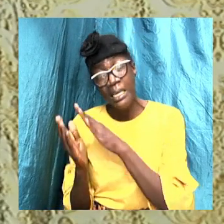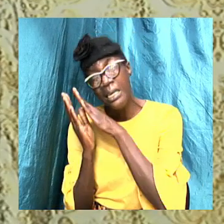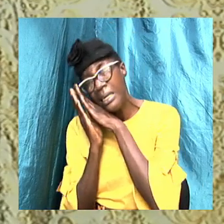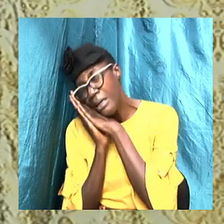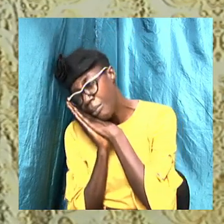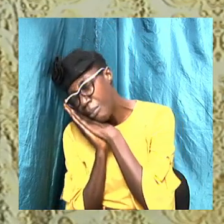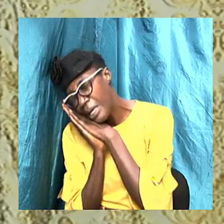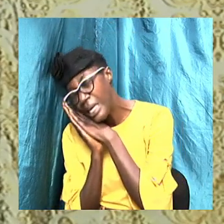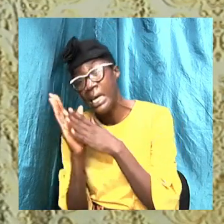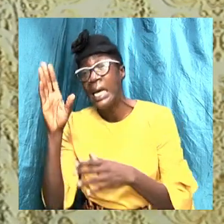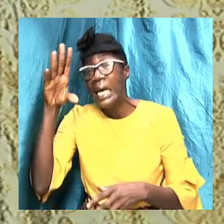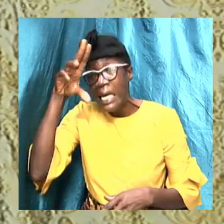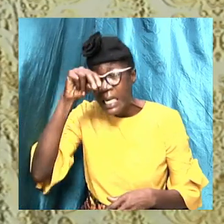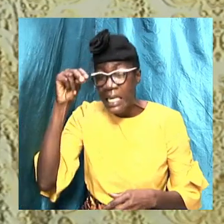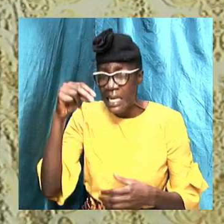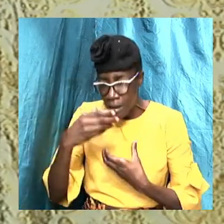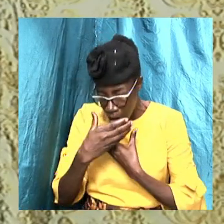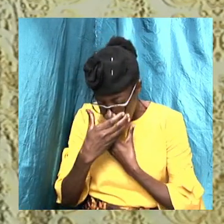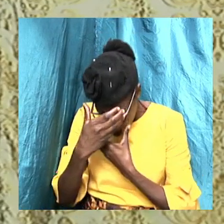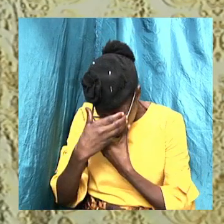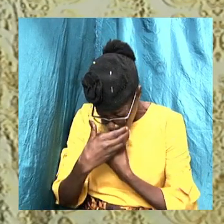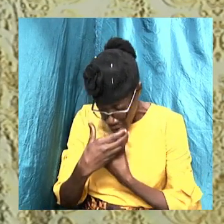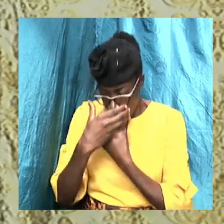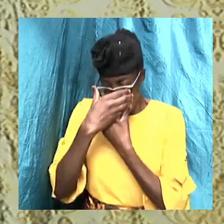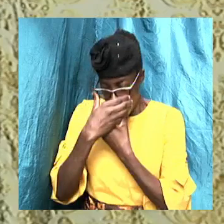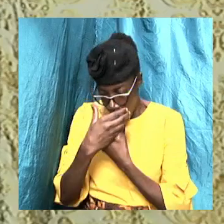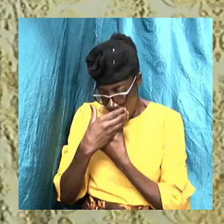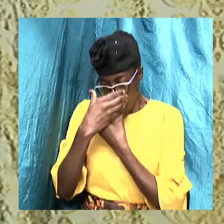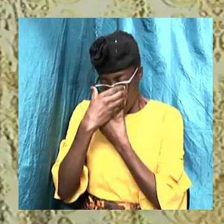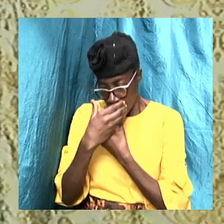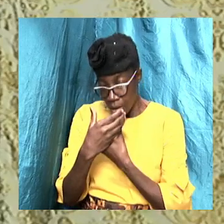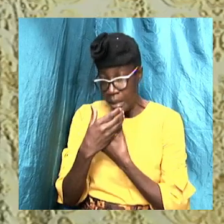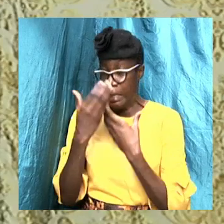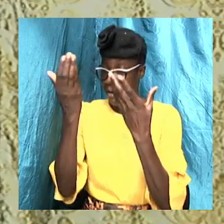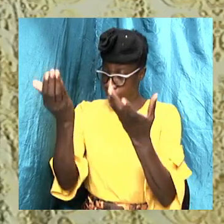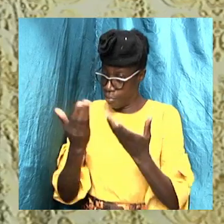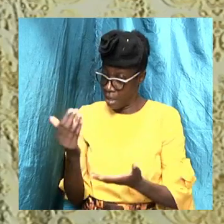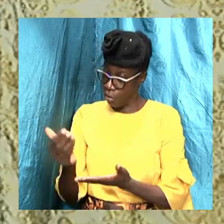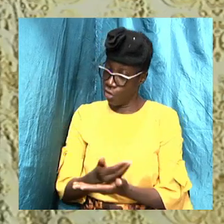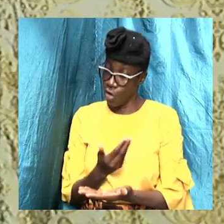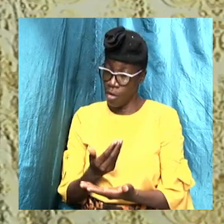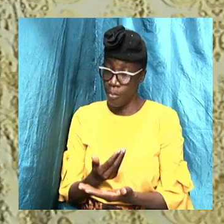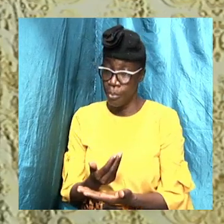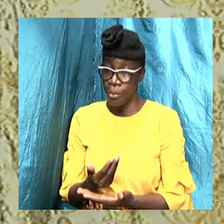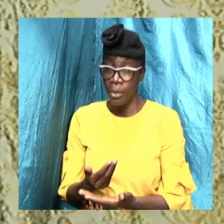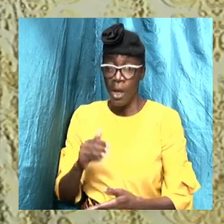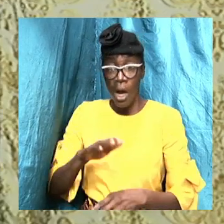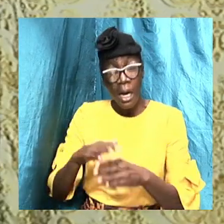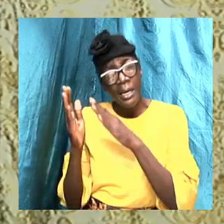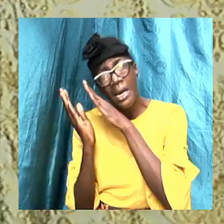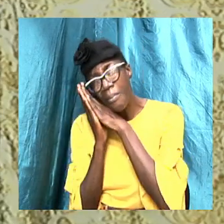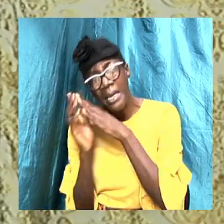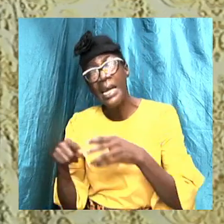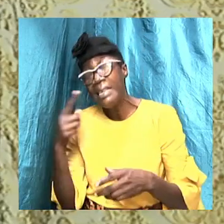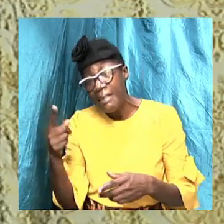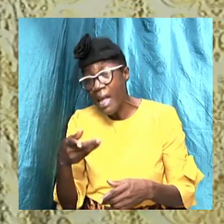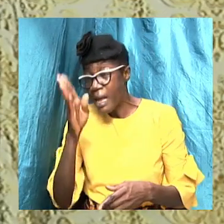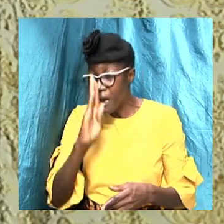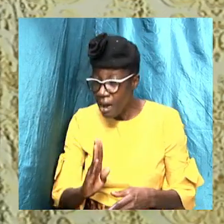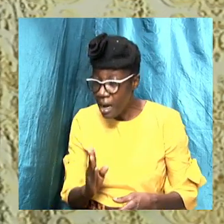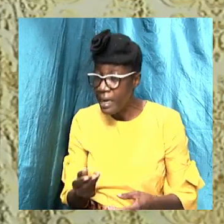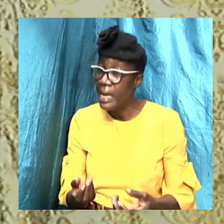oxygen, that he will bring some of them, some of them on their bed right now and they are saying, God, if you give me another